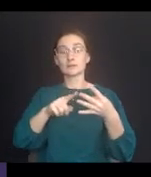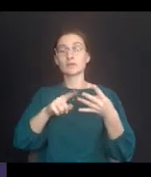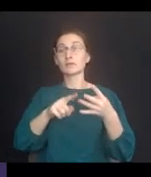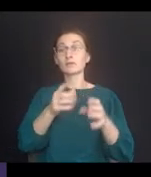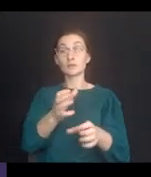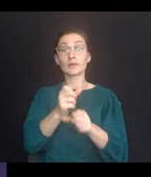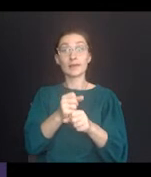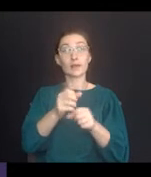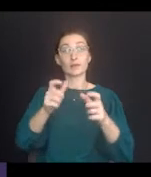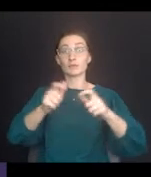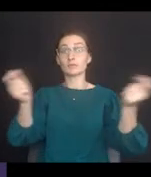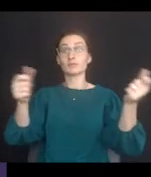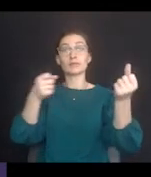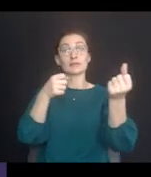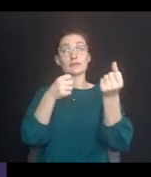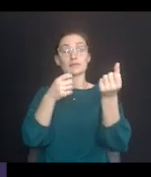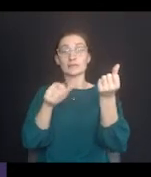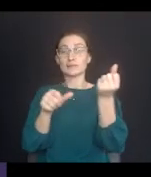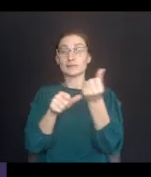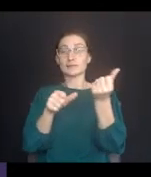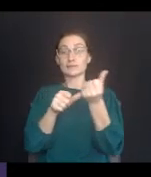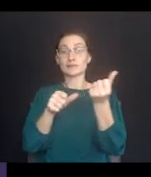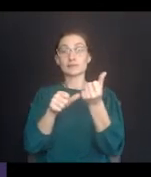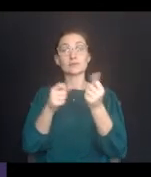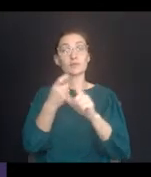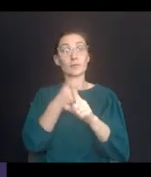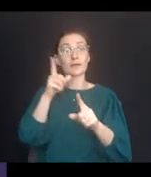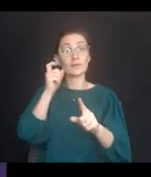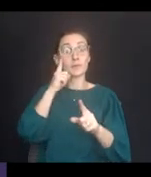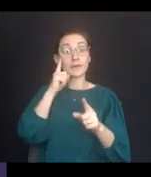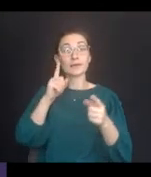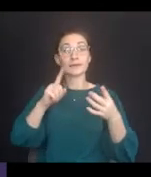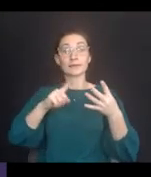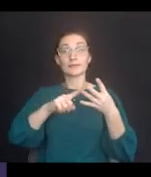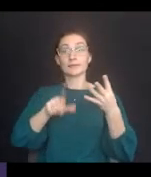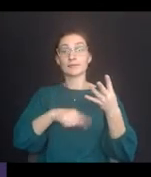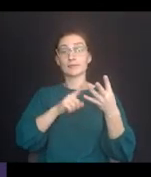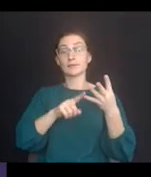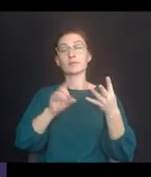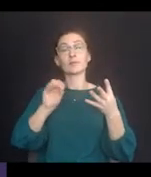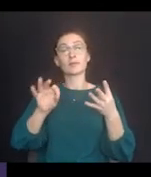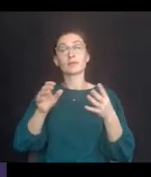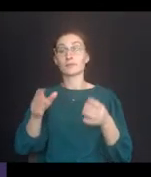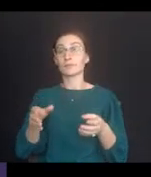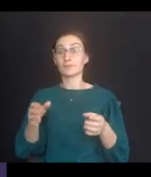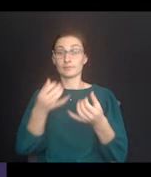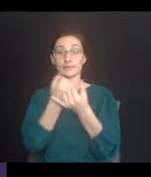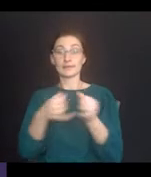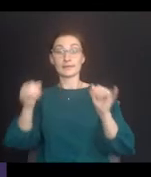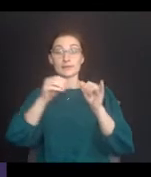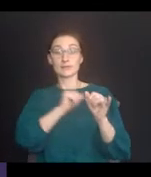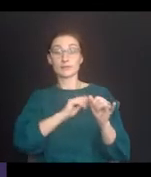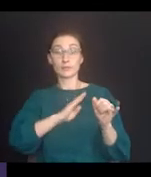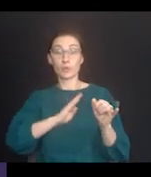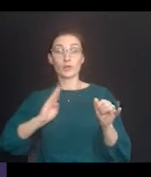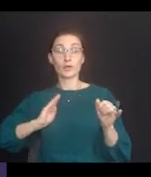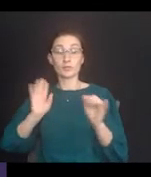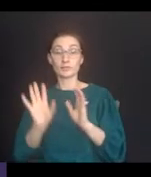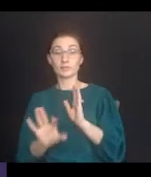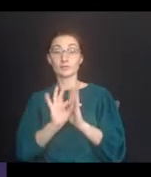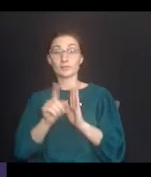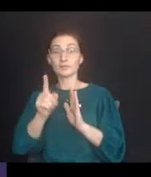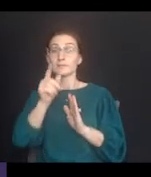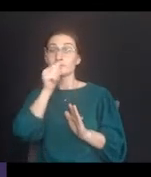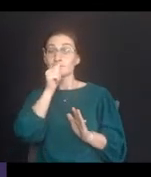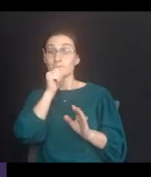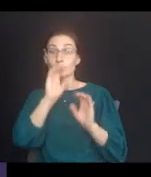significant assistance from the government by provision of property or equipment, whether the entity is governed by an independent board selected by